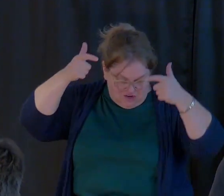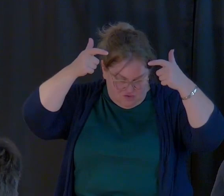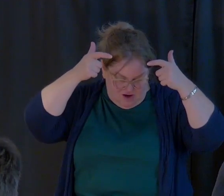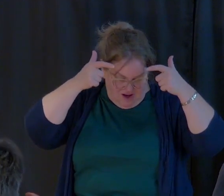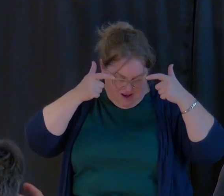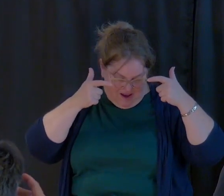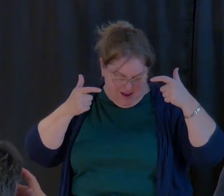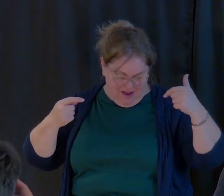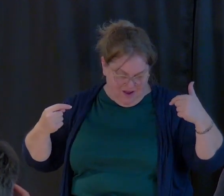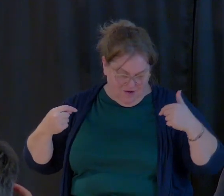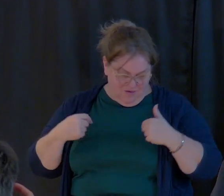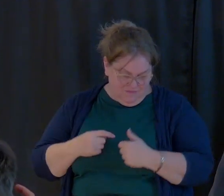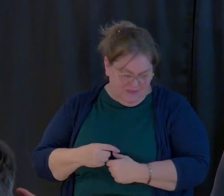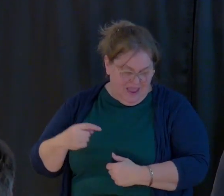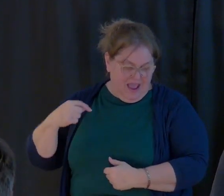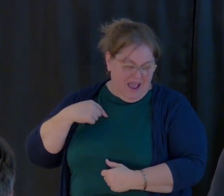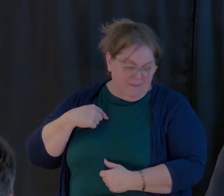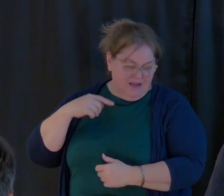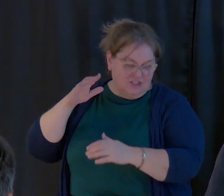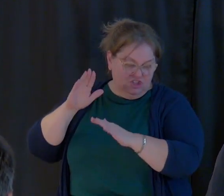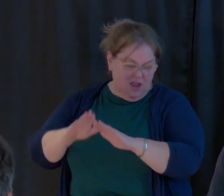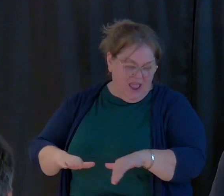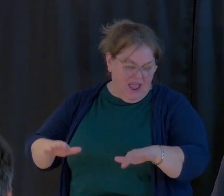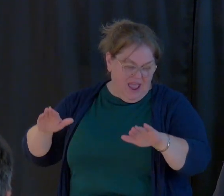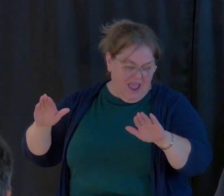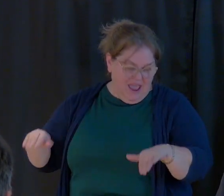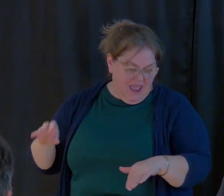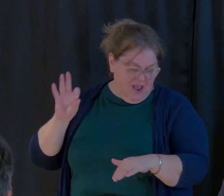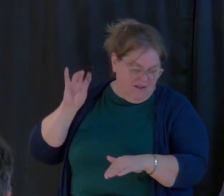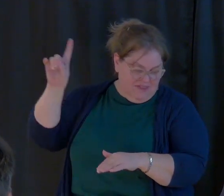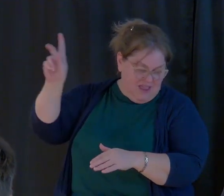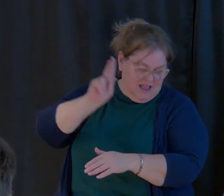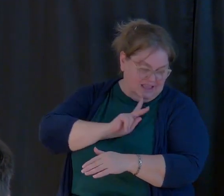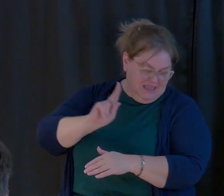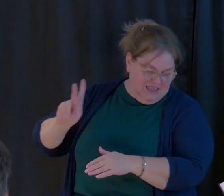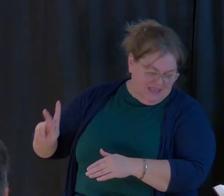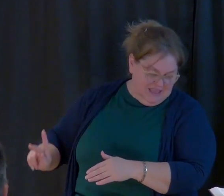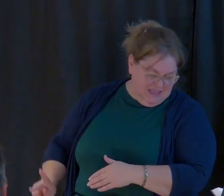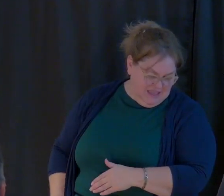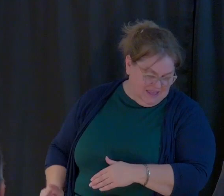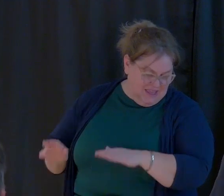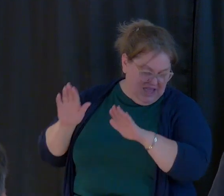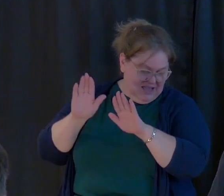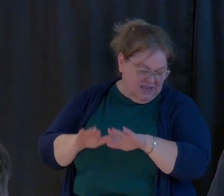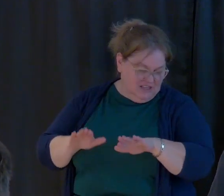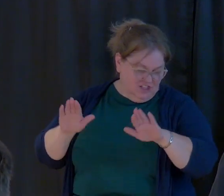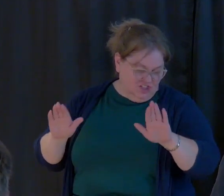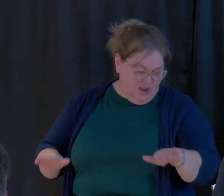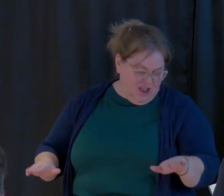I'm a child of the King,